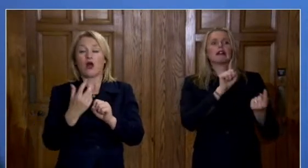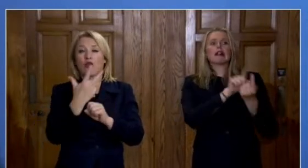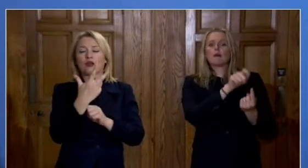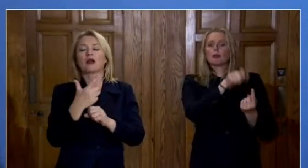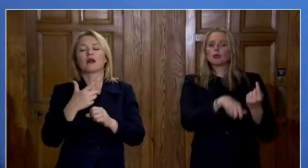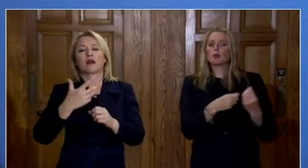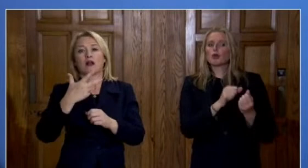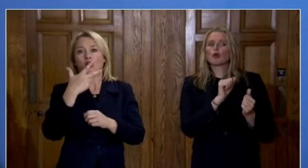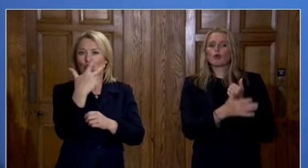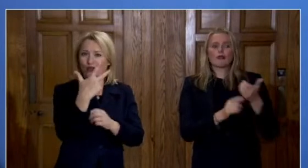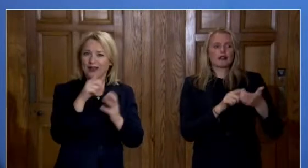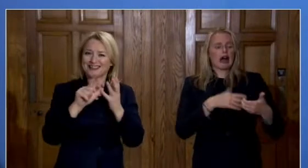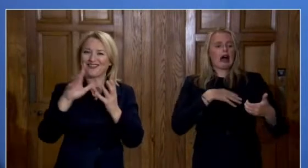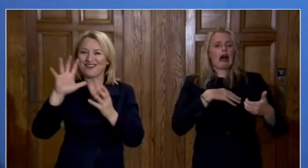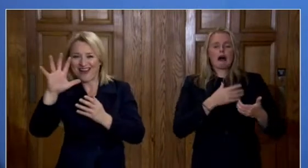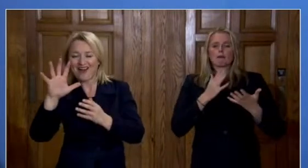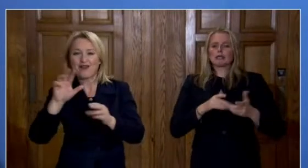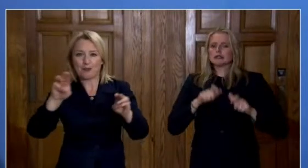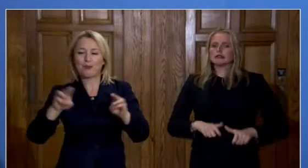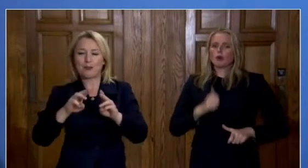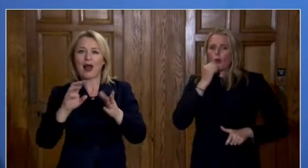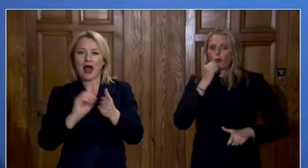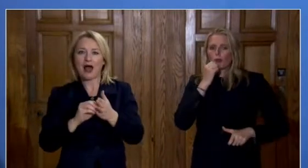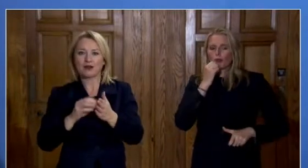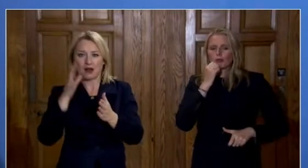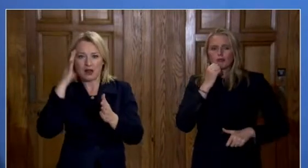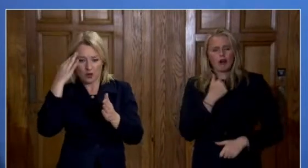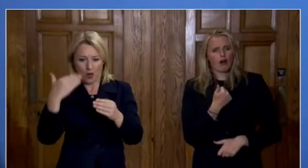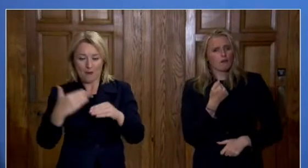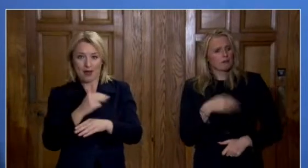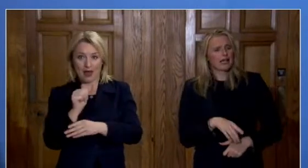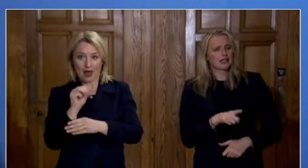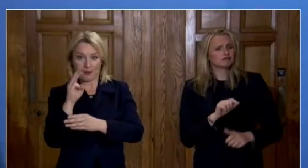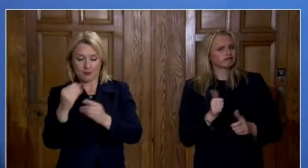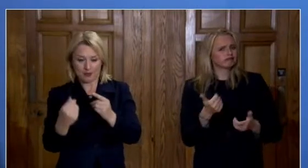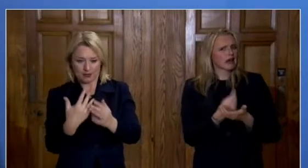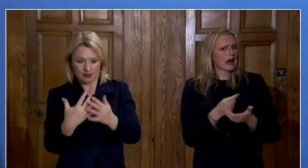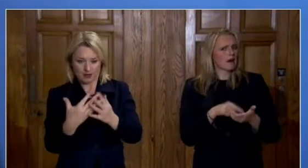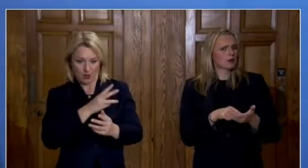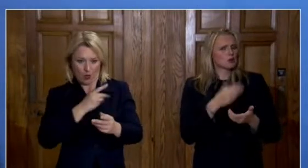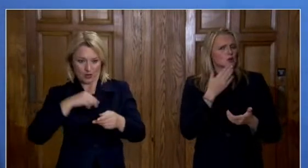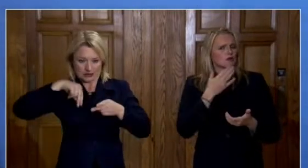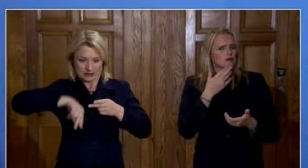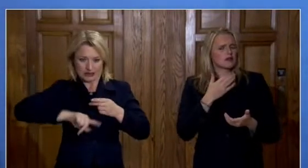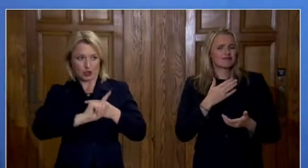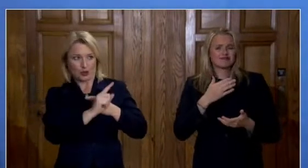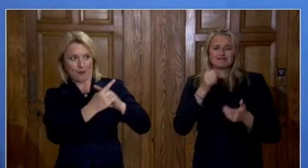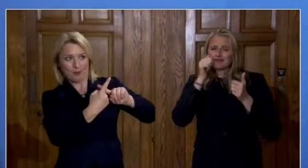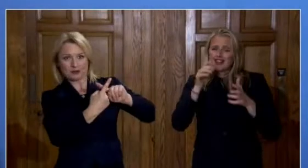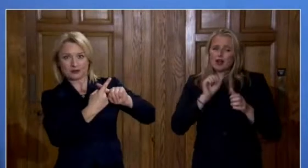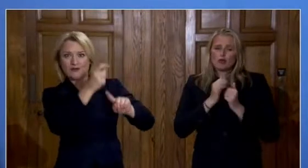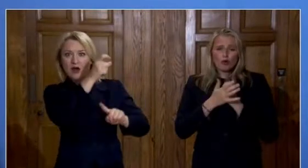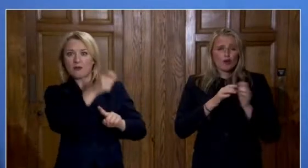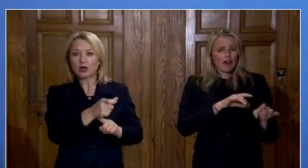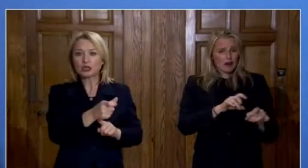to self-isolate through the app. So do not underestimate what this virus can do.